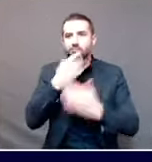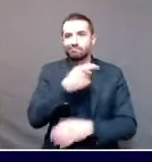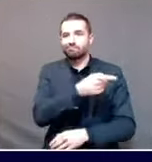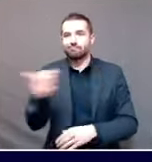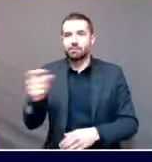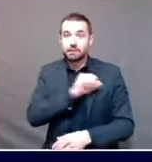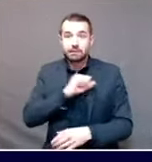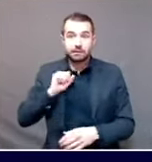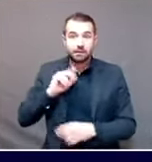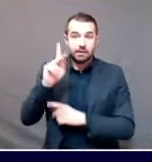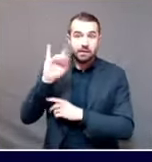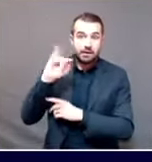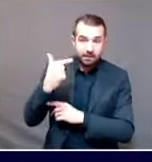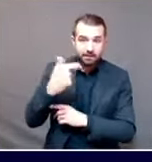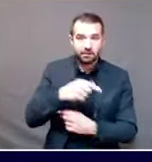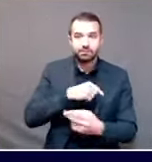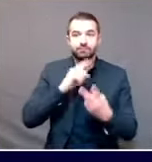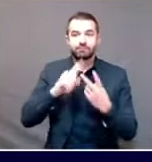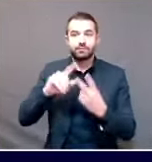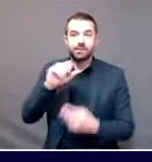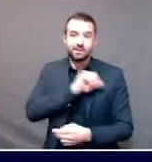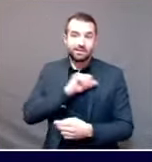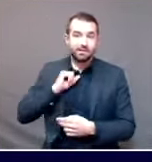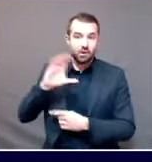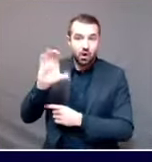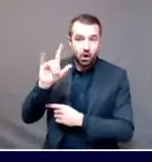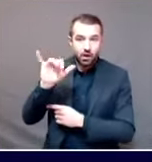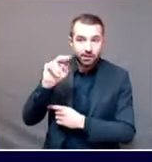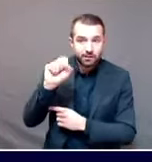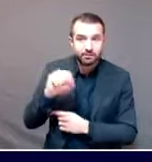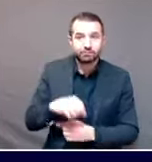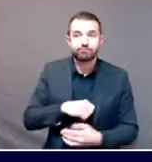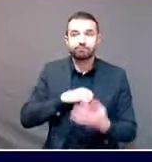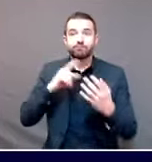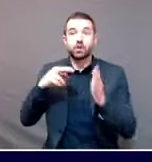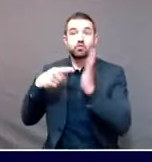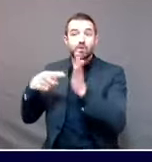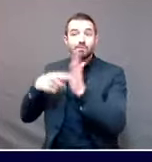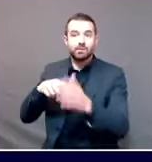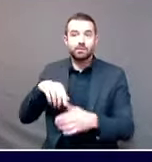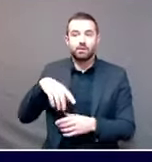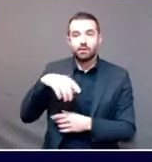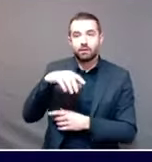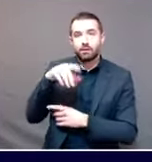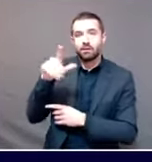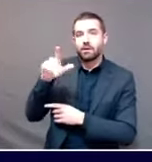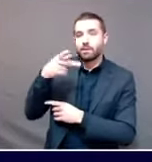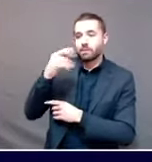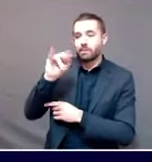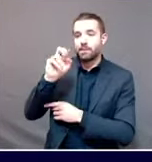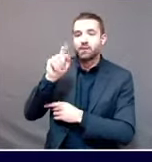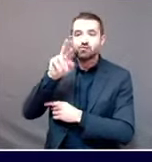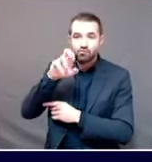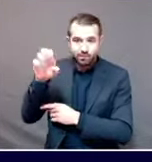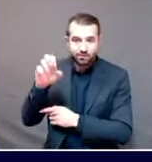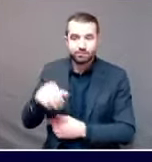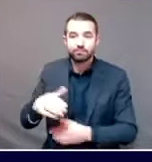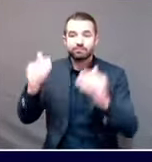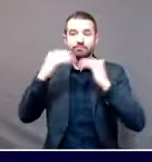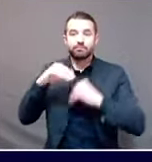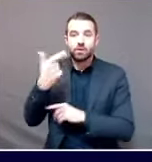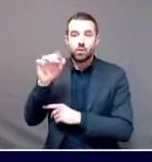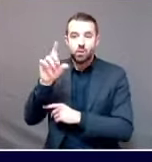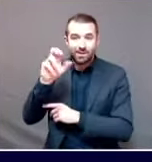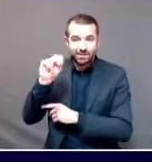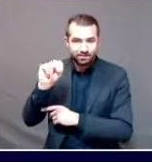and all of their staff for helping us get the facts so that we can share those facts with you. We learned